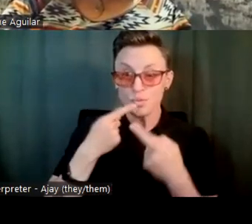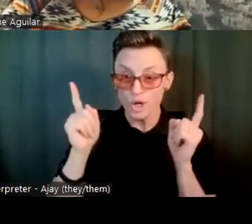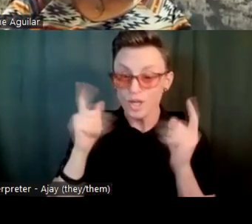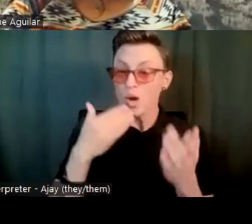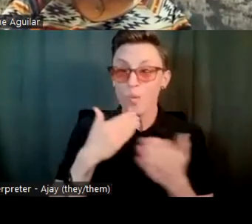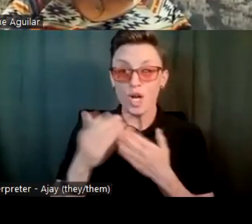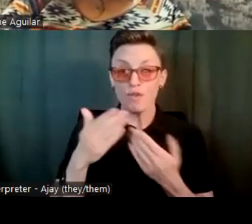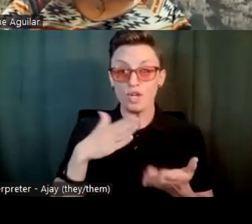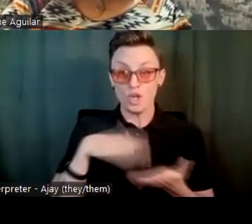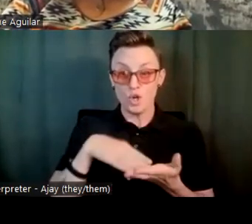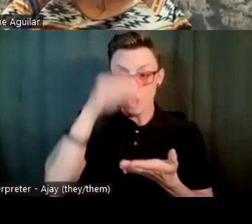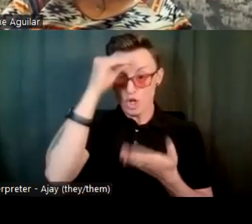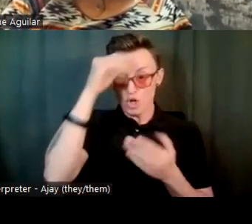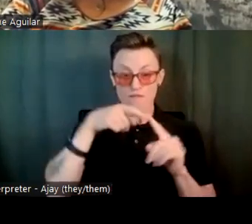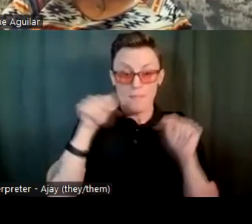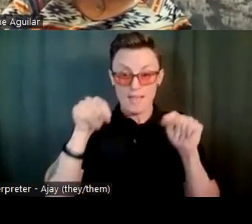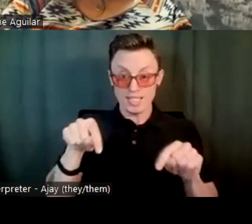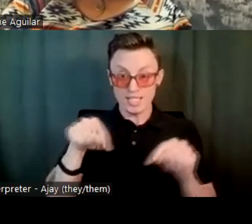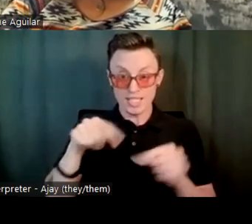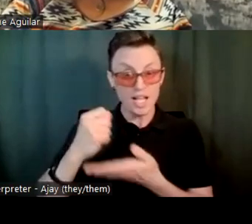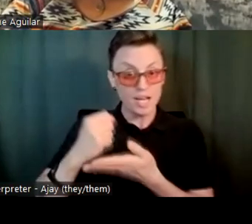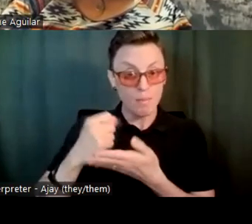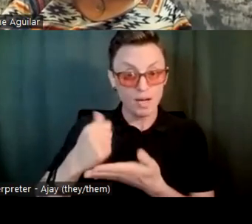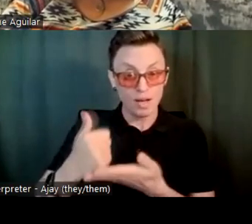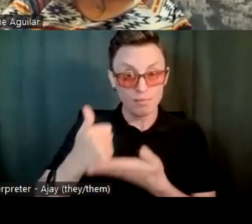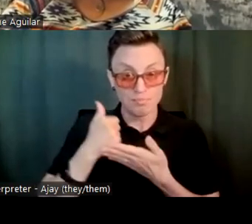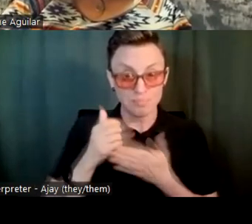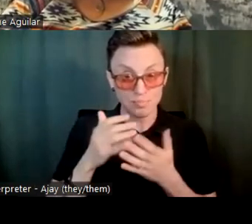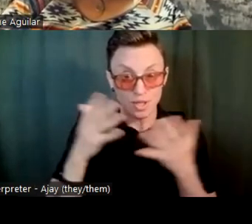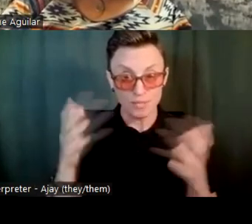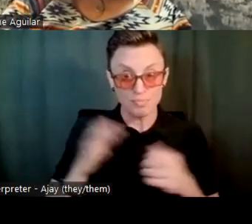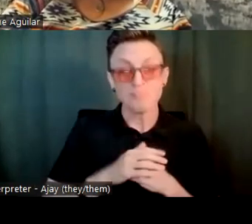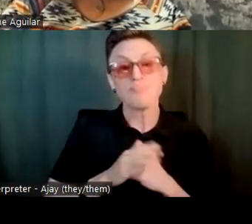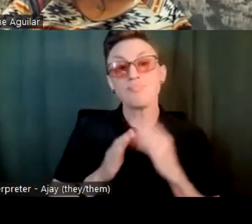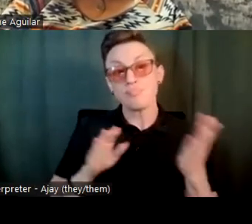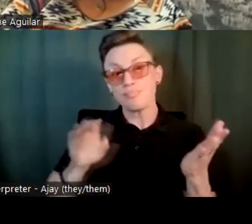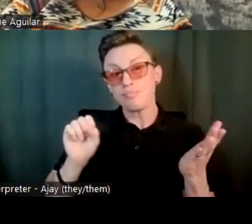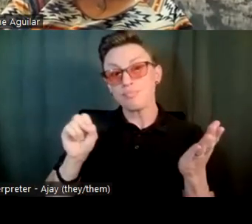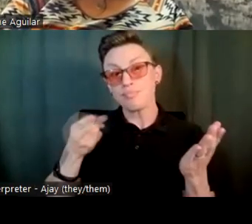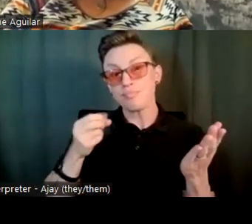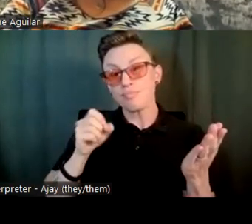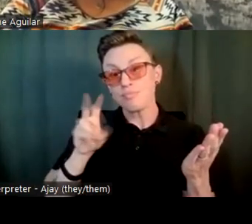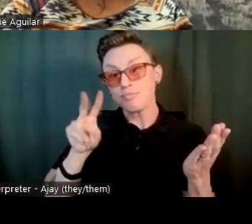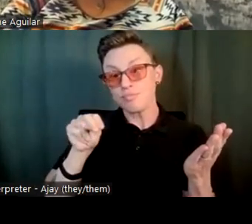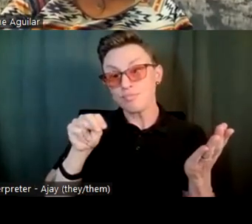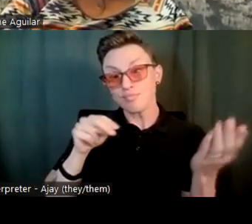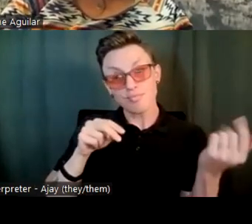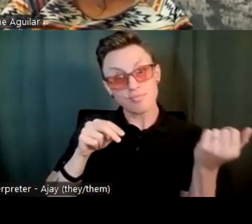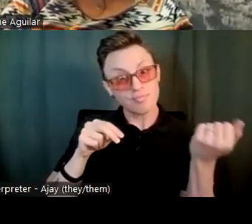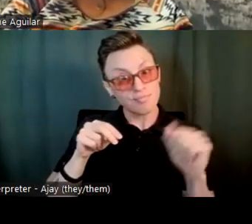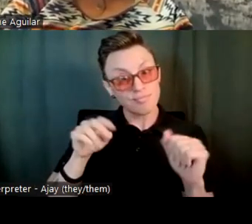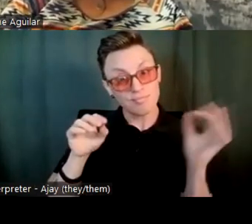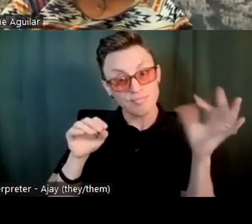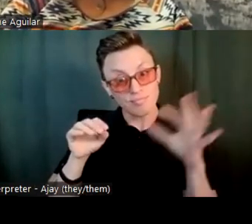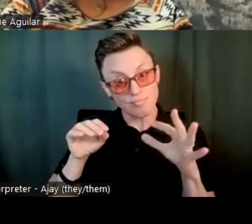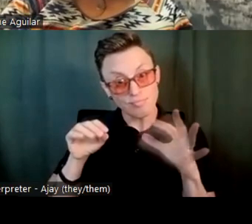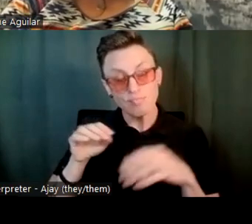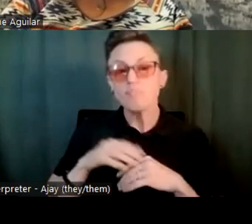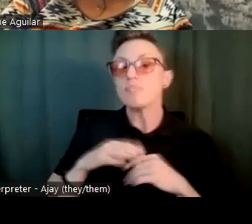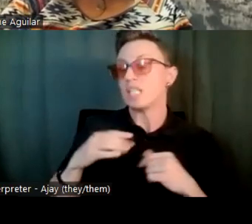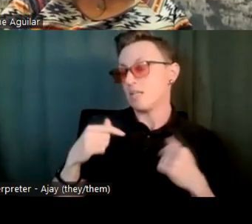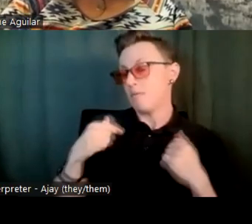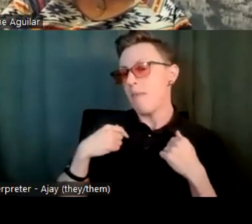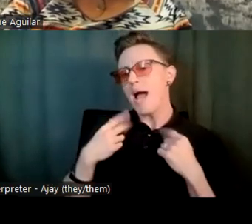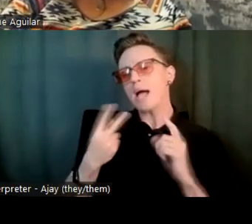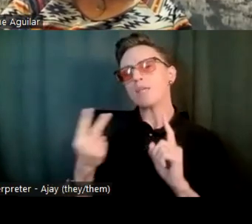therapy helps a lot. Uh, Sean, if you would like some input. Yeah, mine is my, you know, my, my thinking is a little